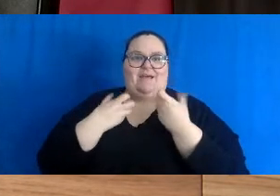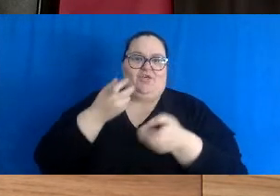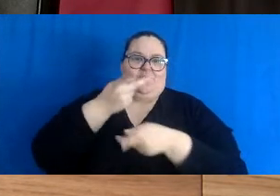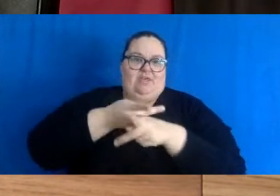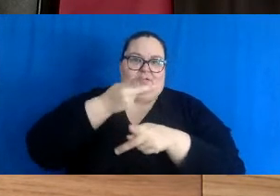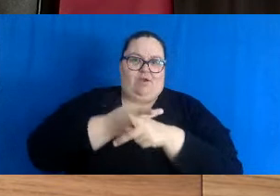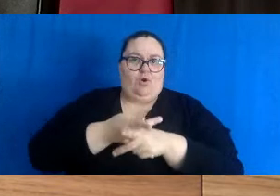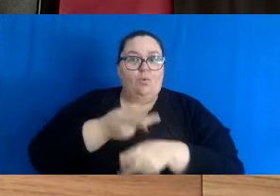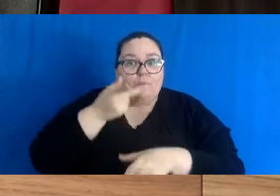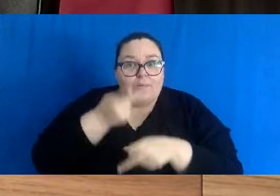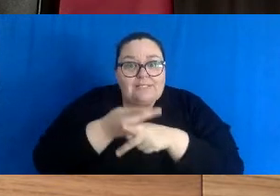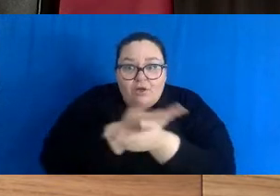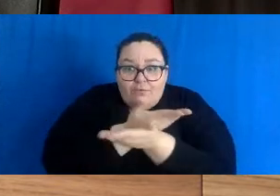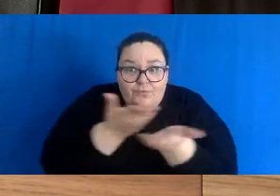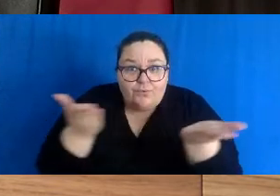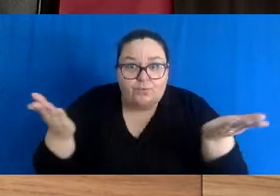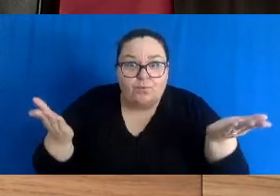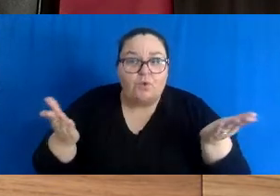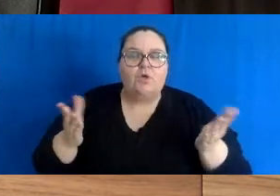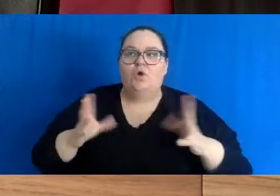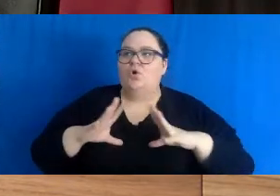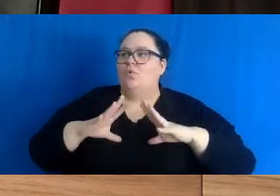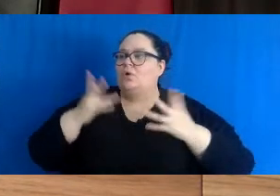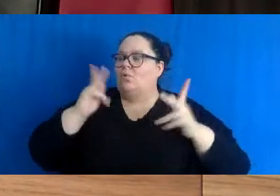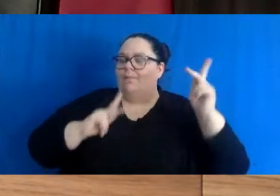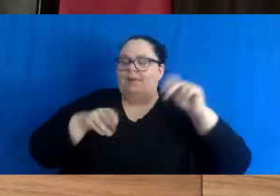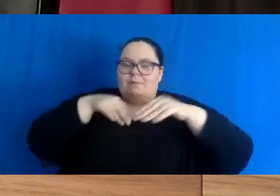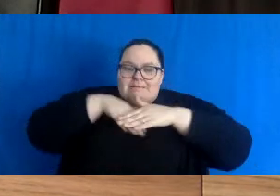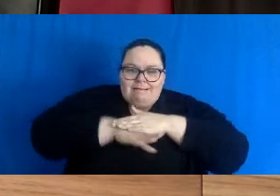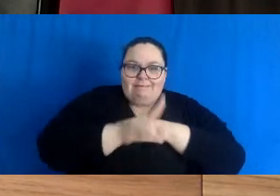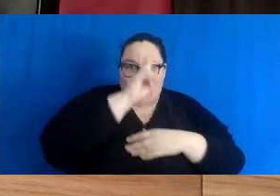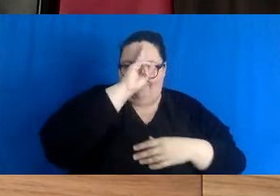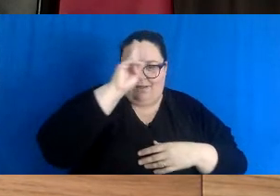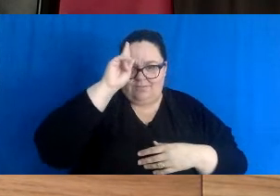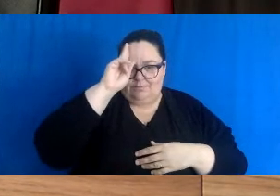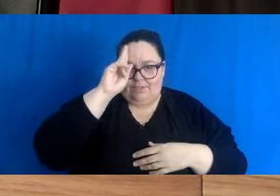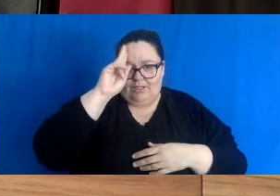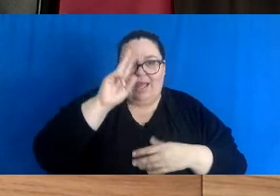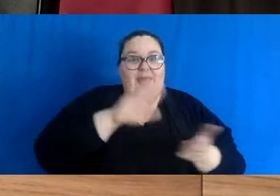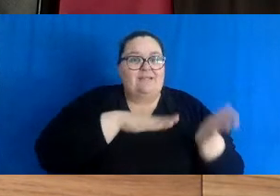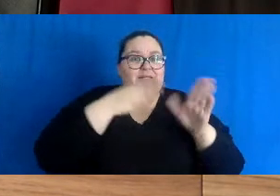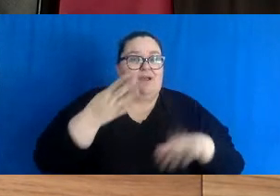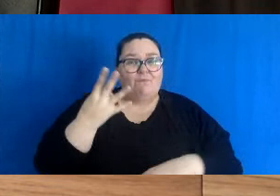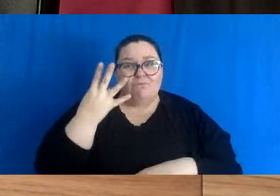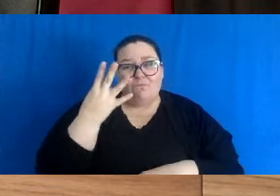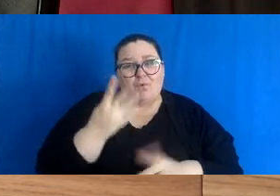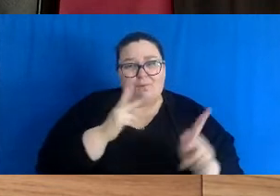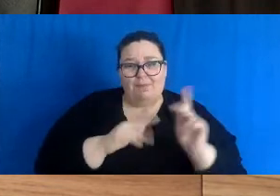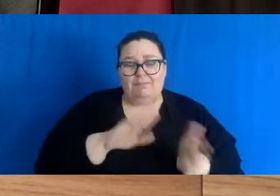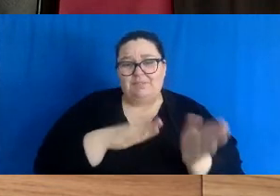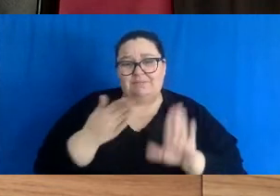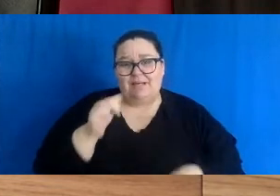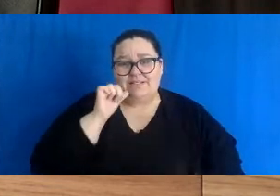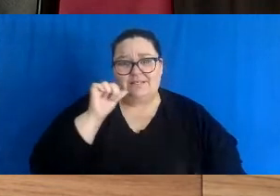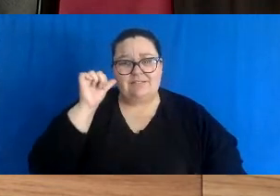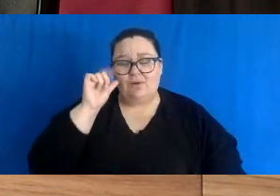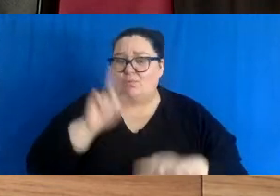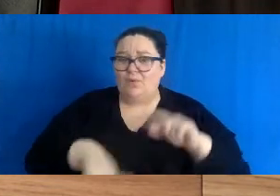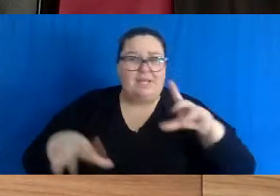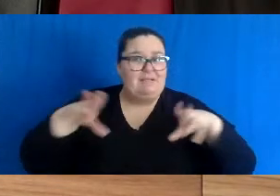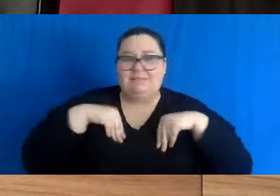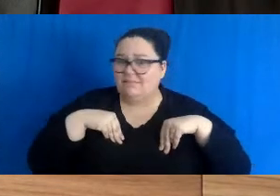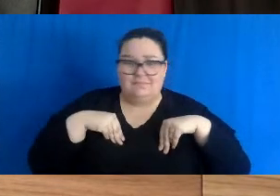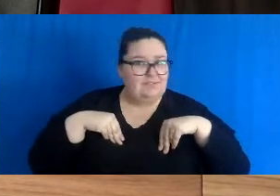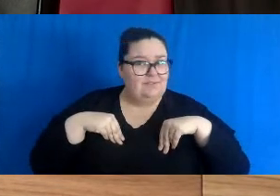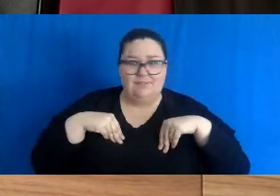Brunswickers so that fewer people come into our hospitals and die. Four people died yesterday. That's not acceptable. And we don't